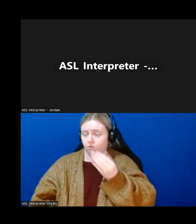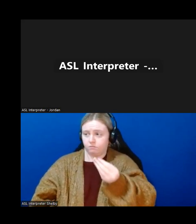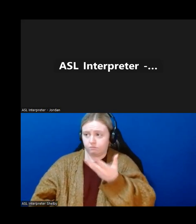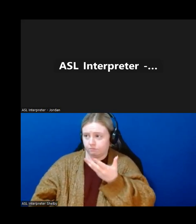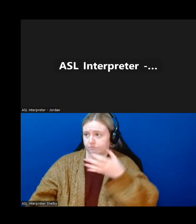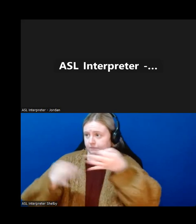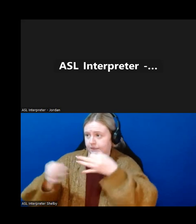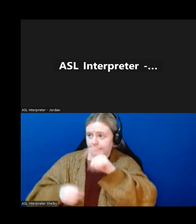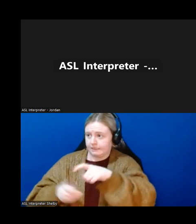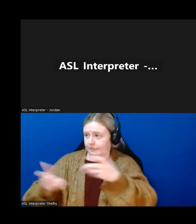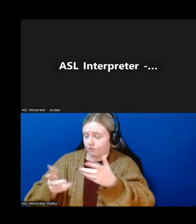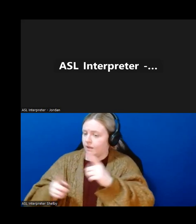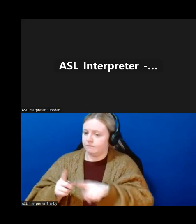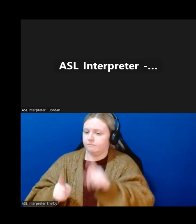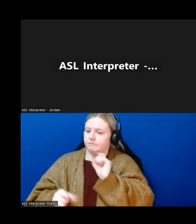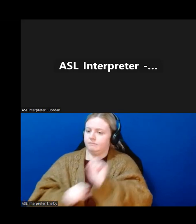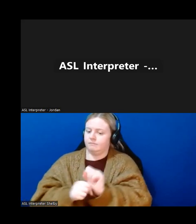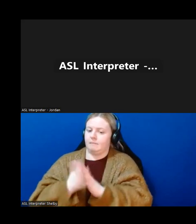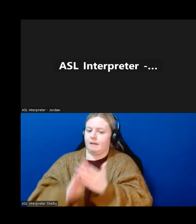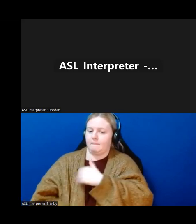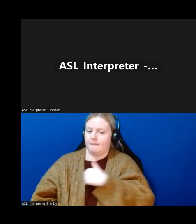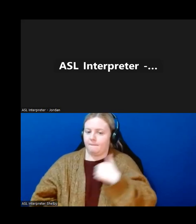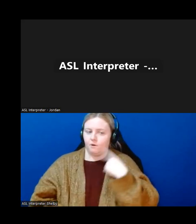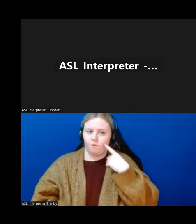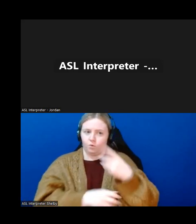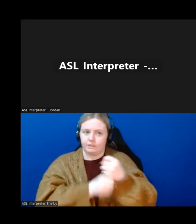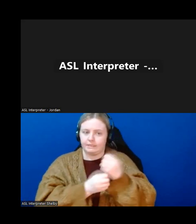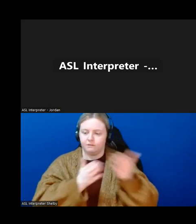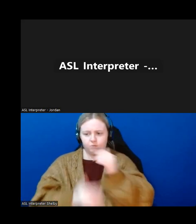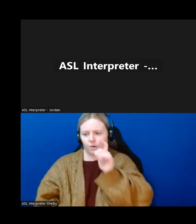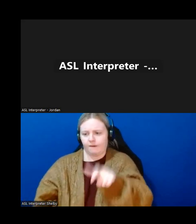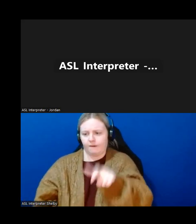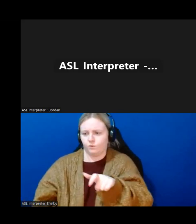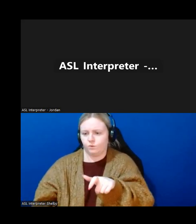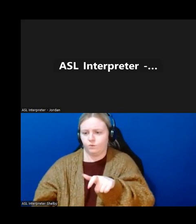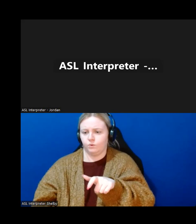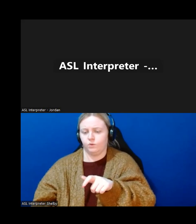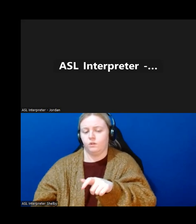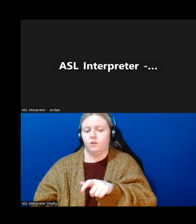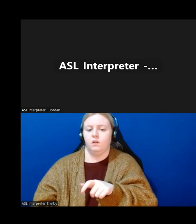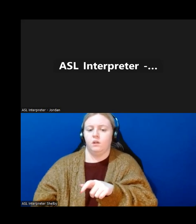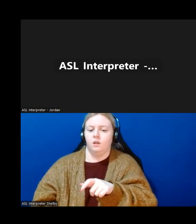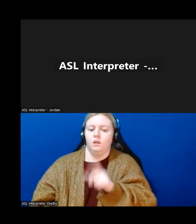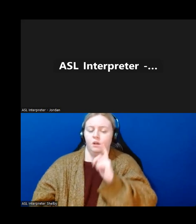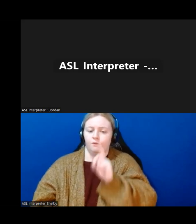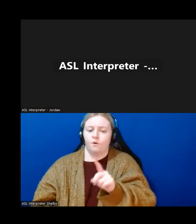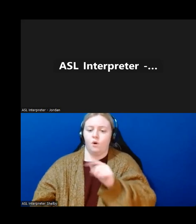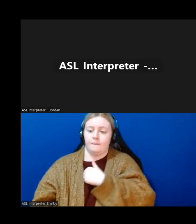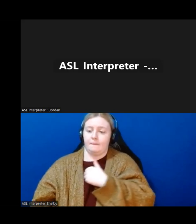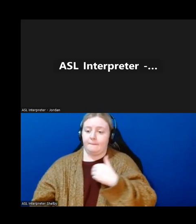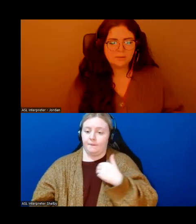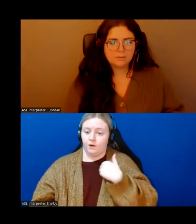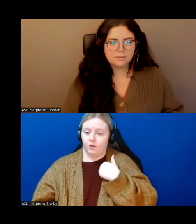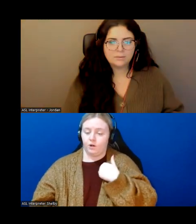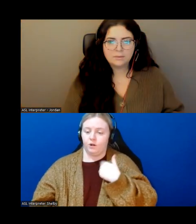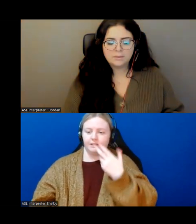You don't actually need to be a member to receive the other services. The only thing you need to be a member to receive is the fun